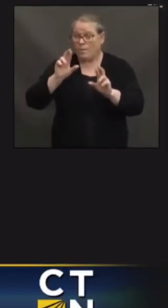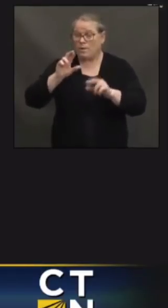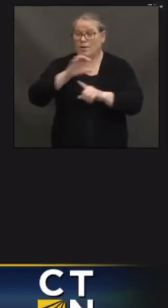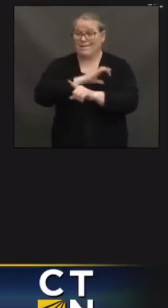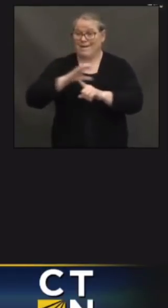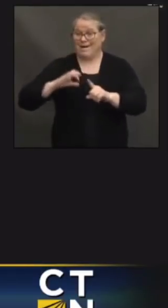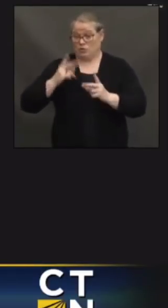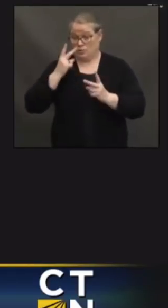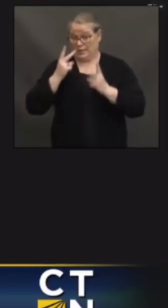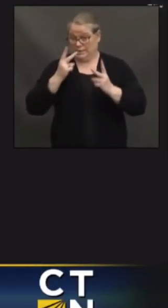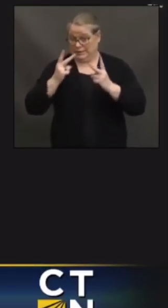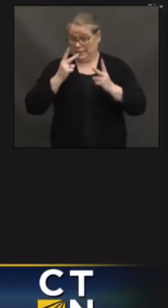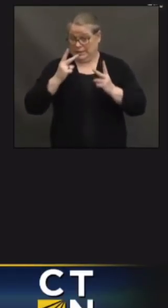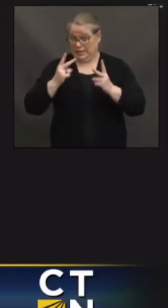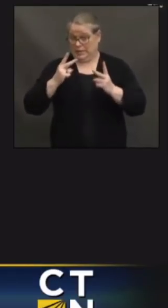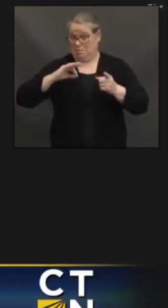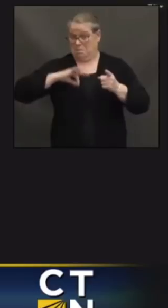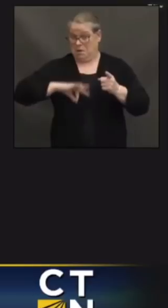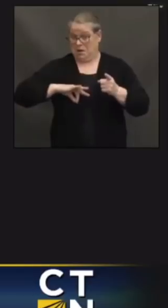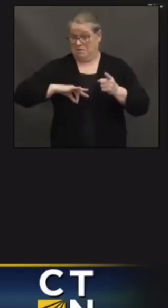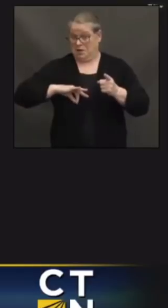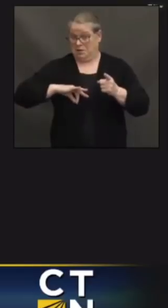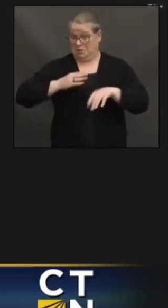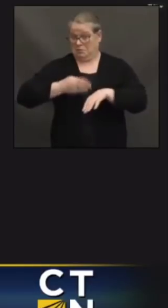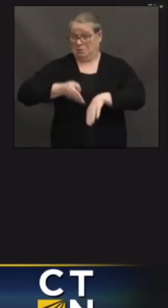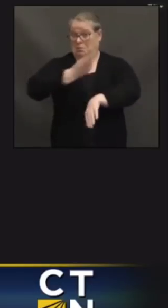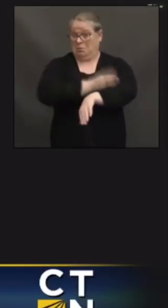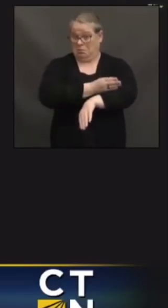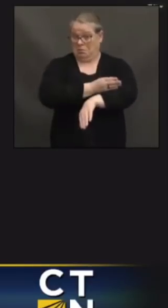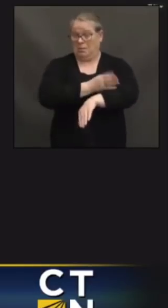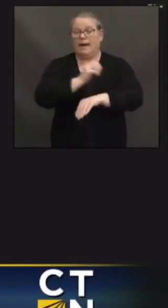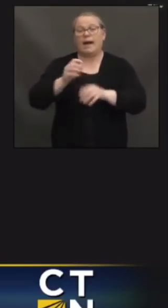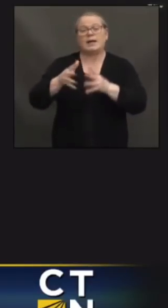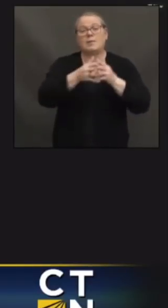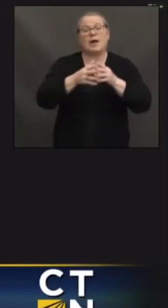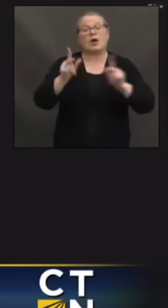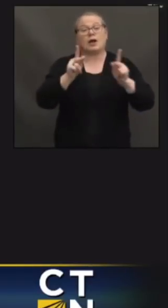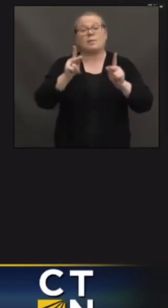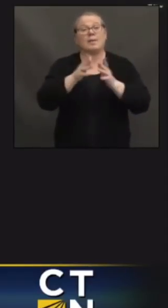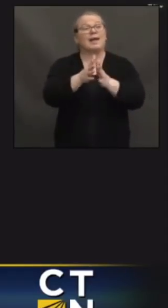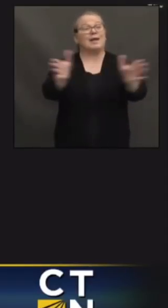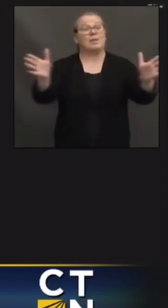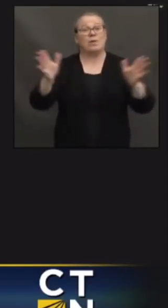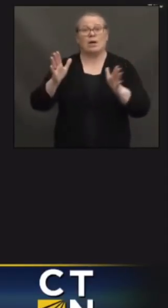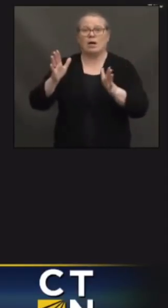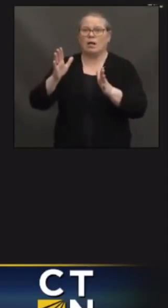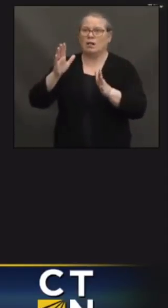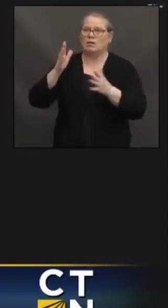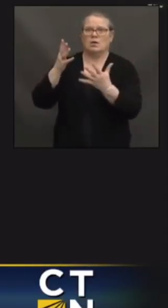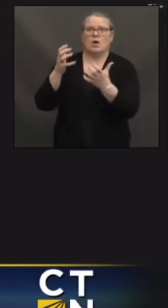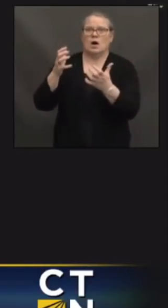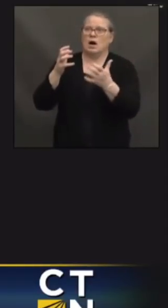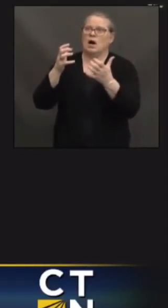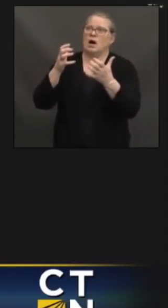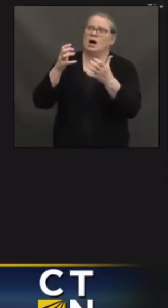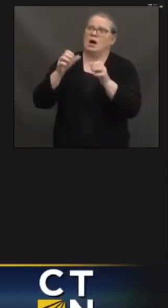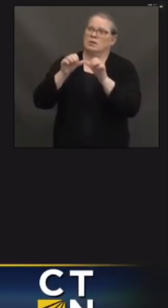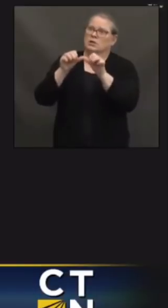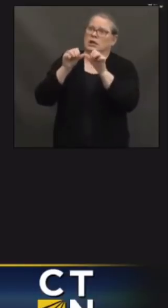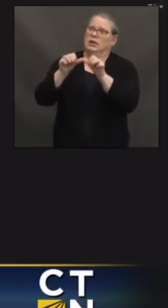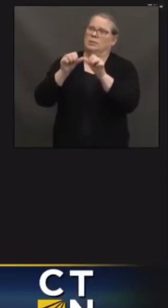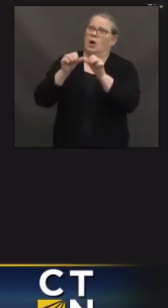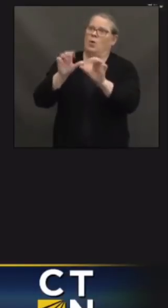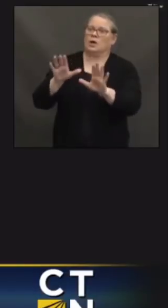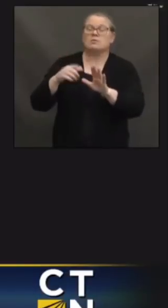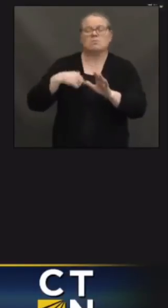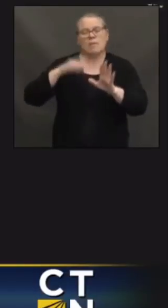the clamor from the American public to make it permanent, that we'll answer that call. So, yeah, there's no doubt that the state